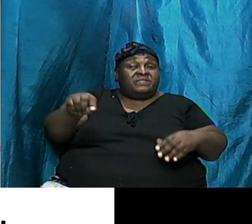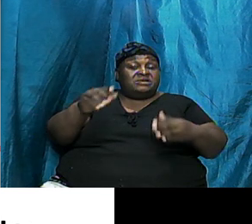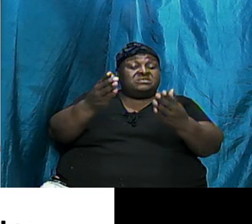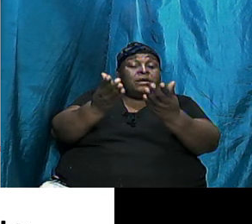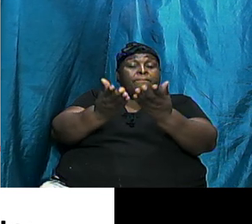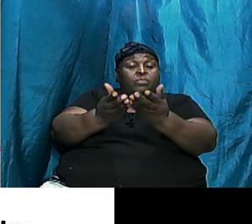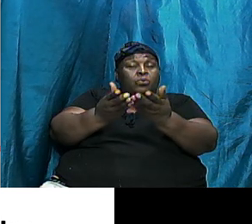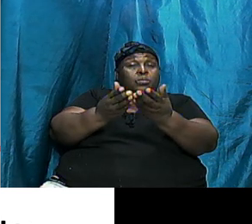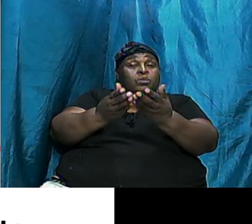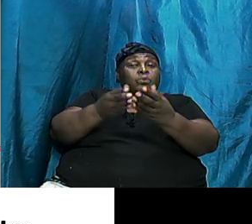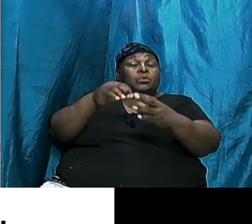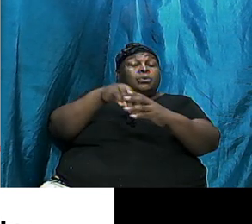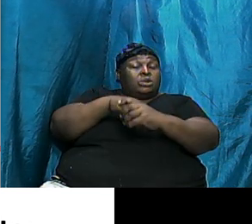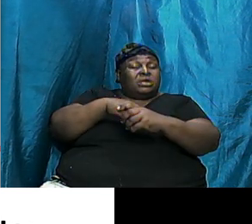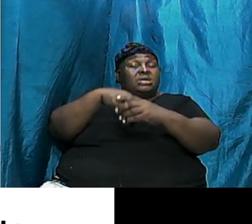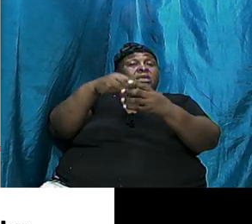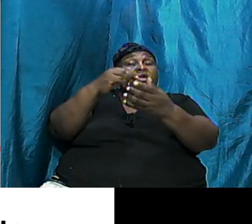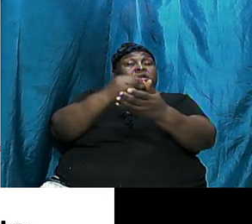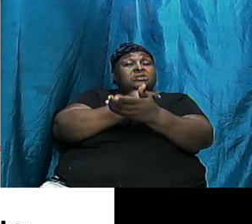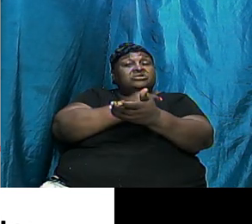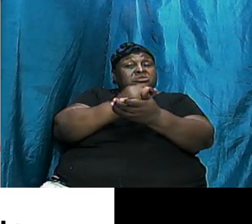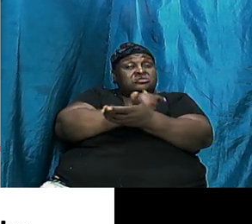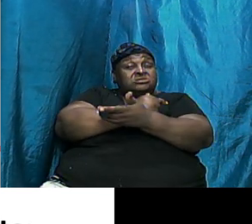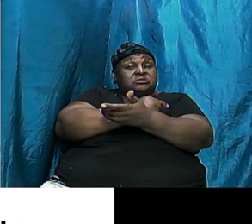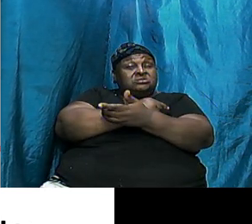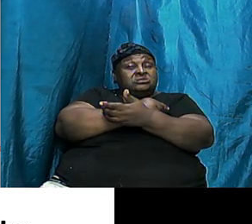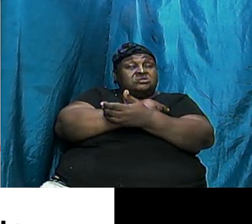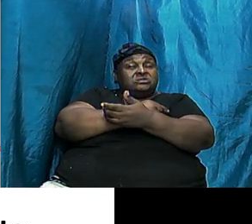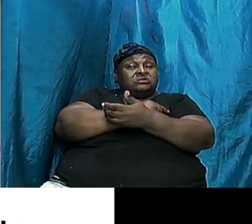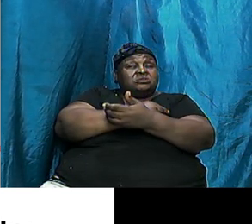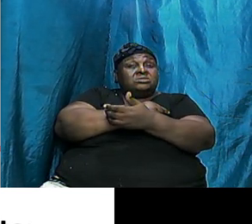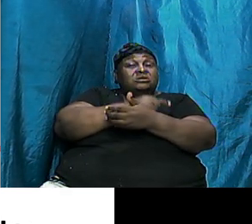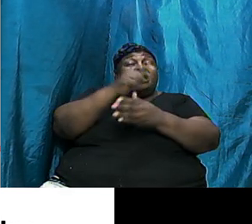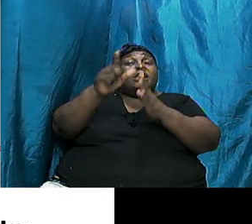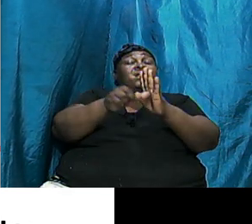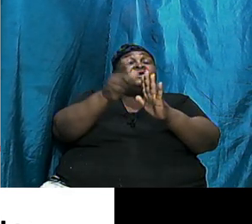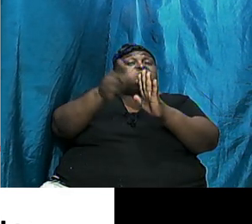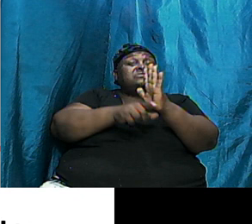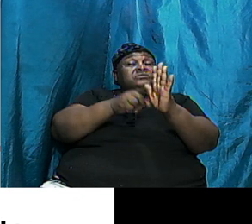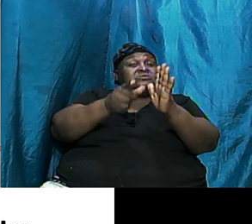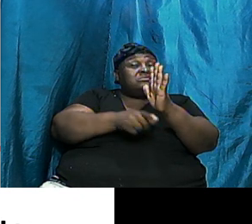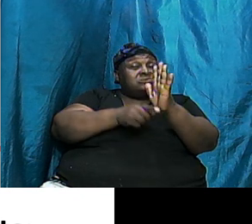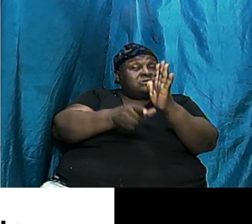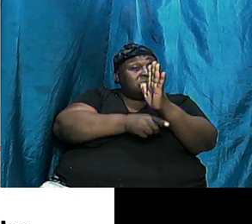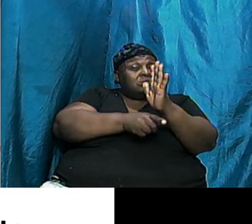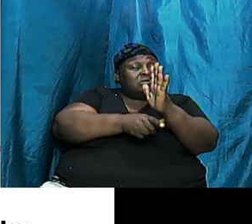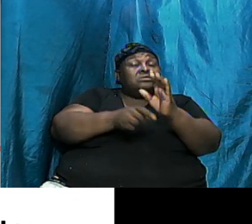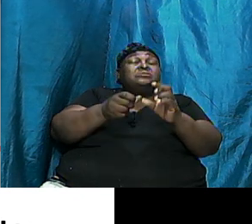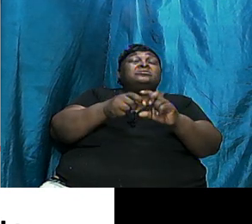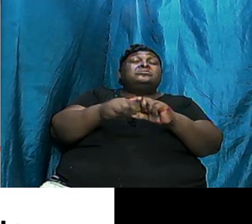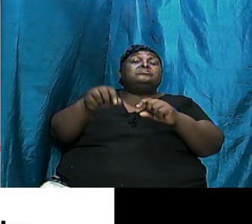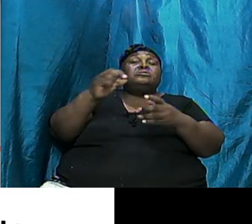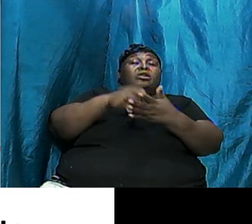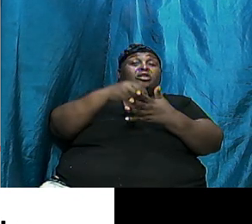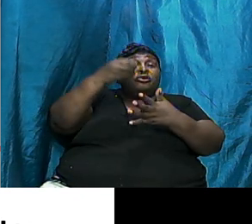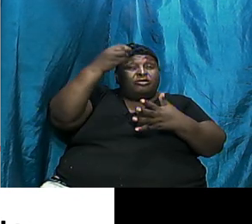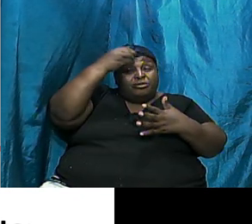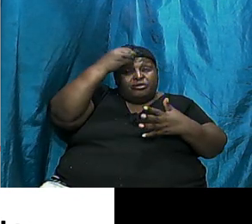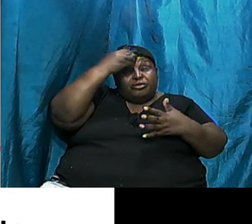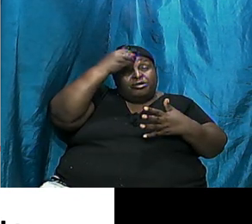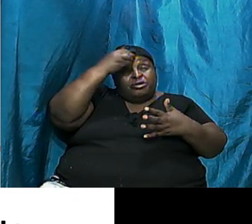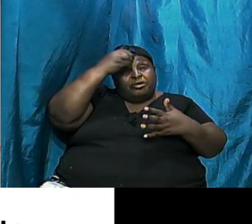the lessons to be learned and apply them and see clearly what is